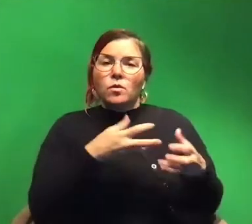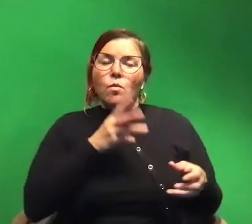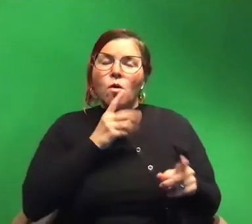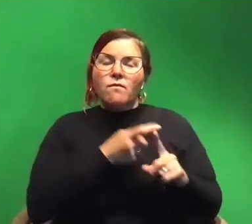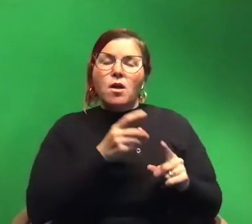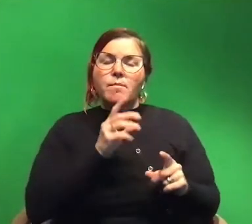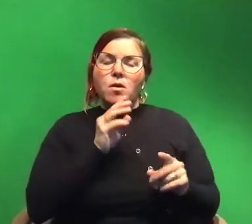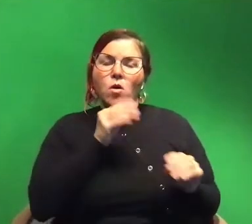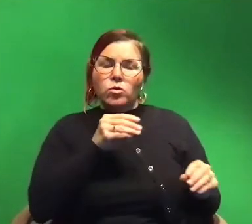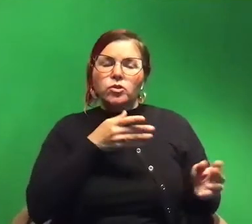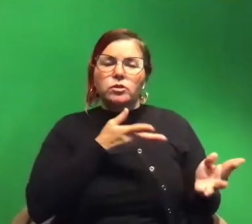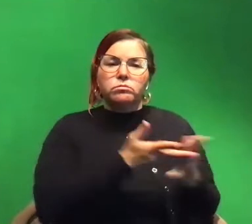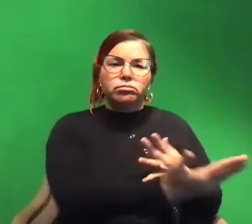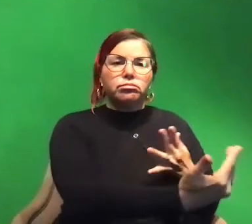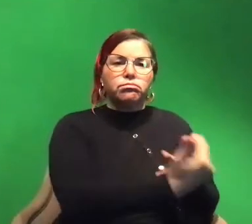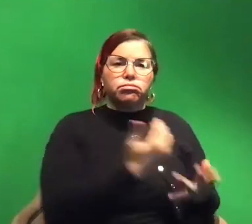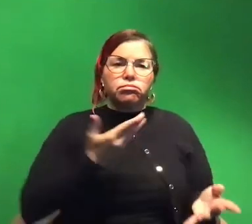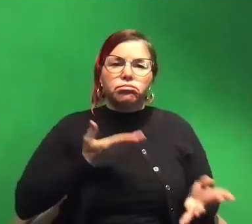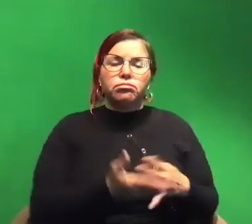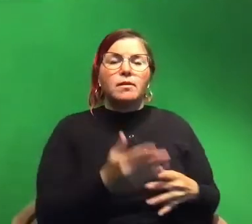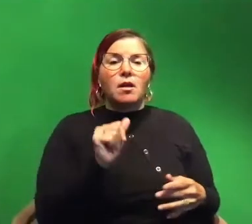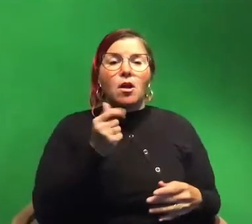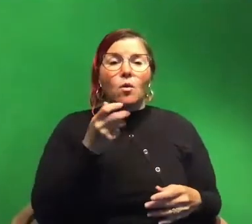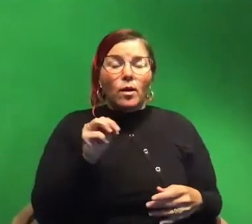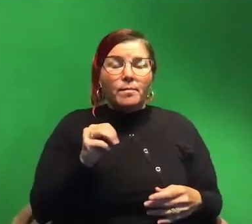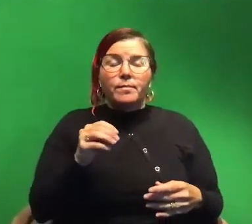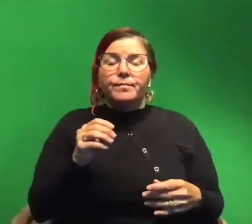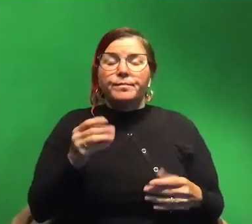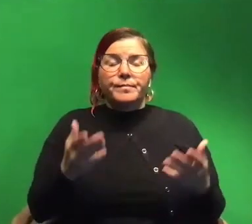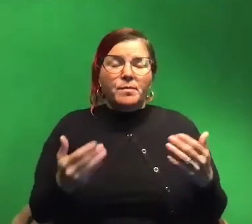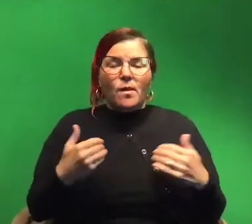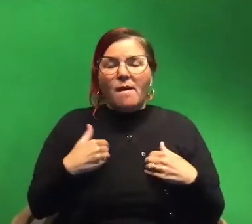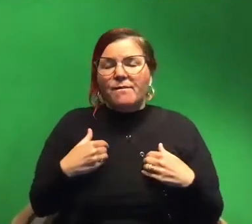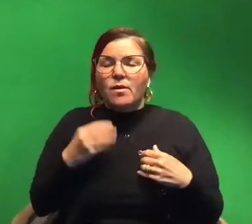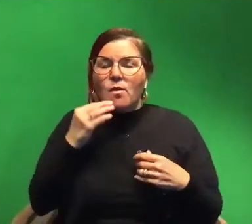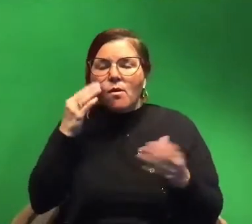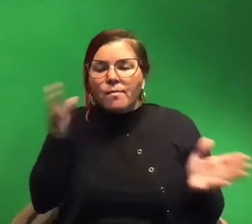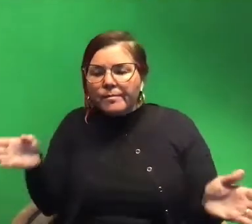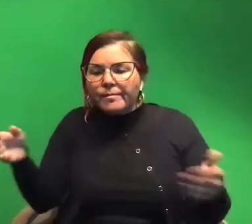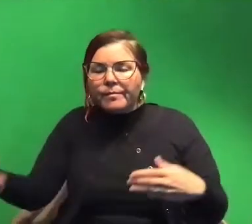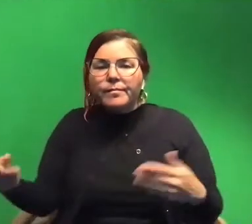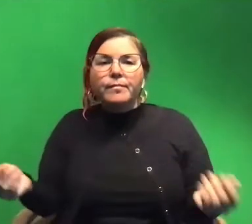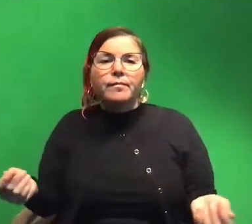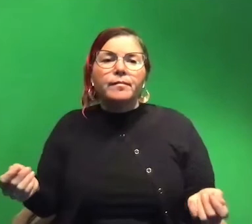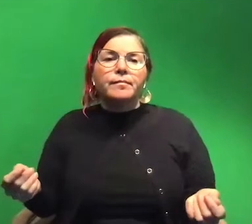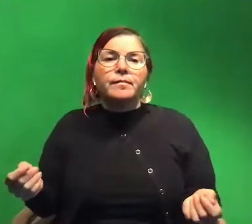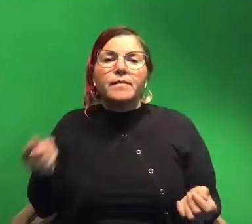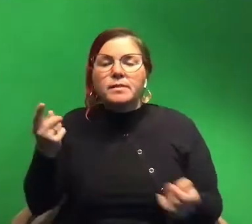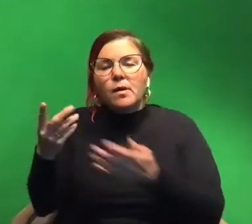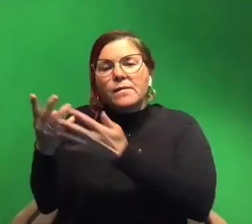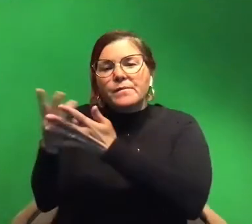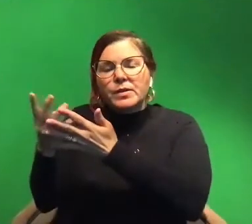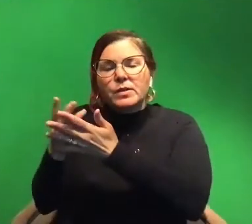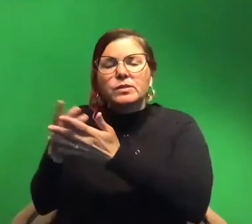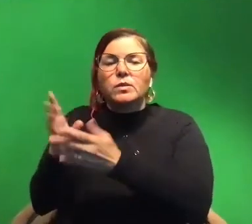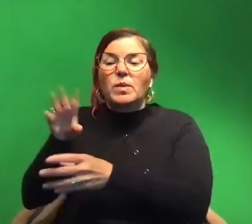and put it right back because when you have an aquarium and maybe at home you have um an aquarium like you have a little filter and in